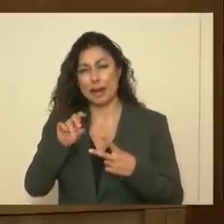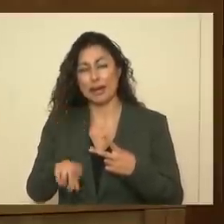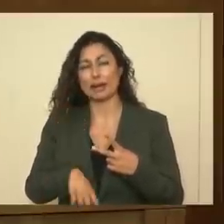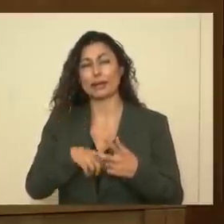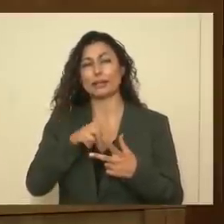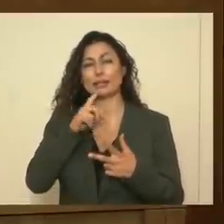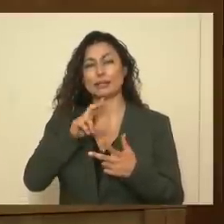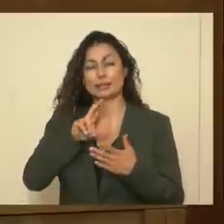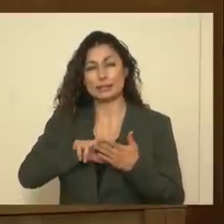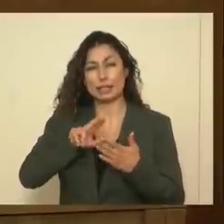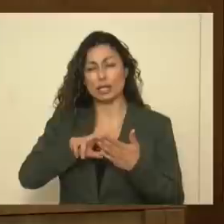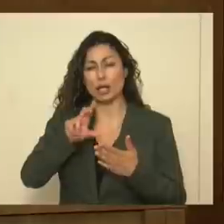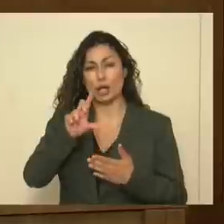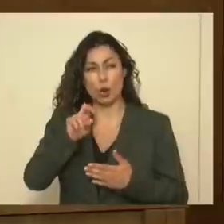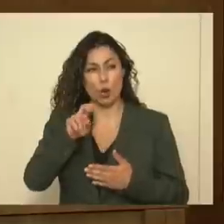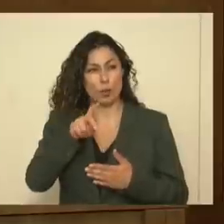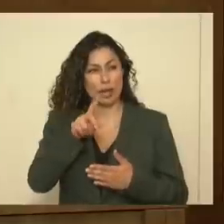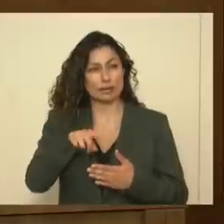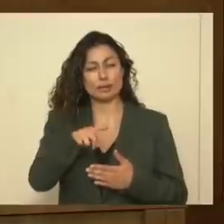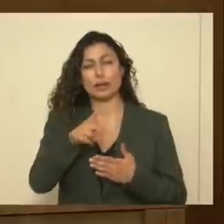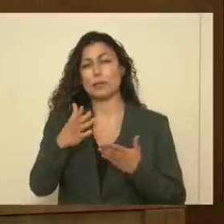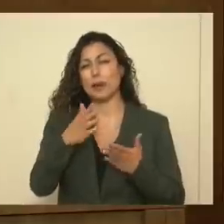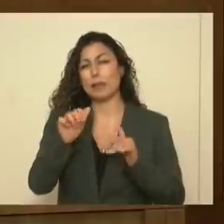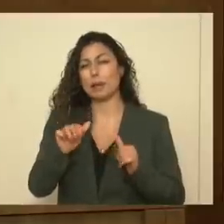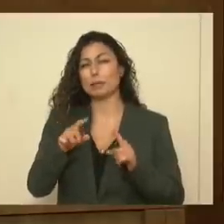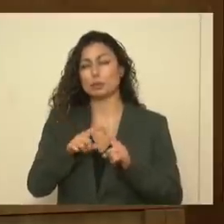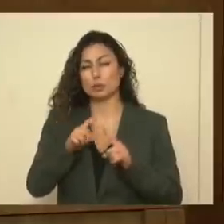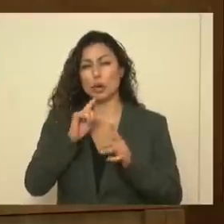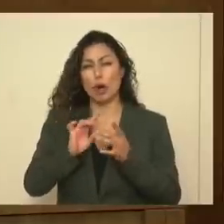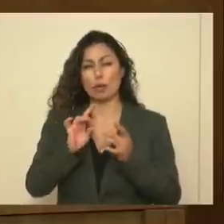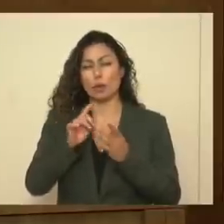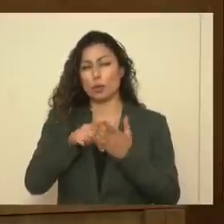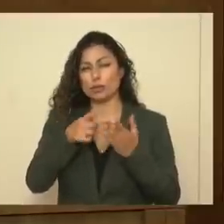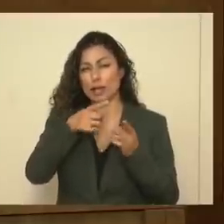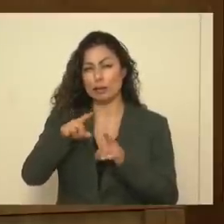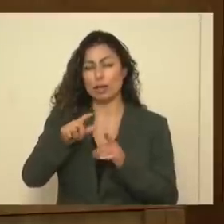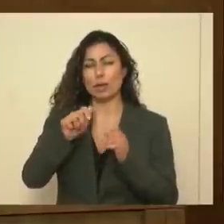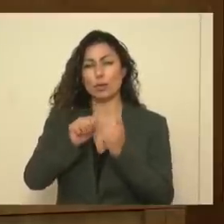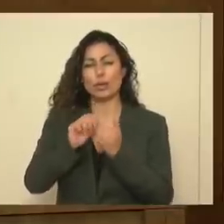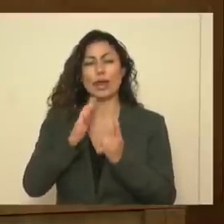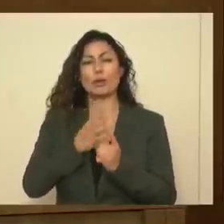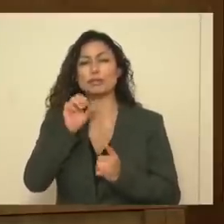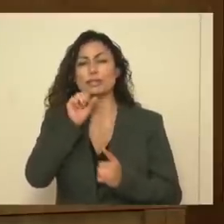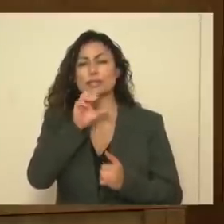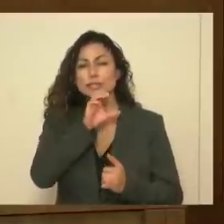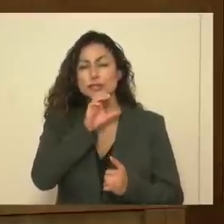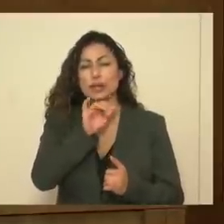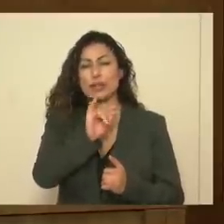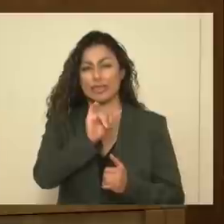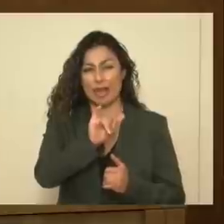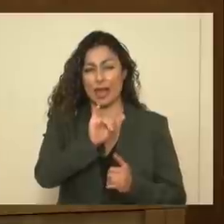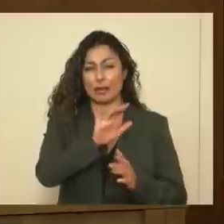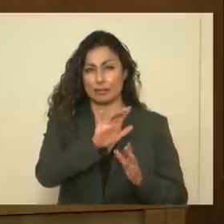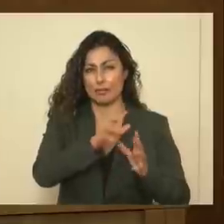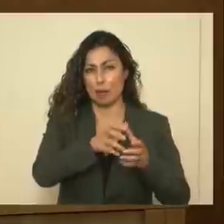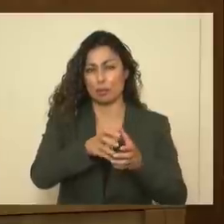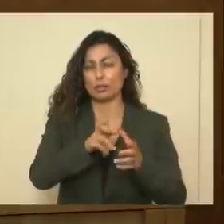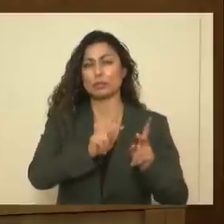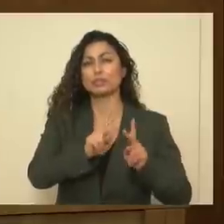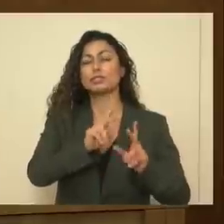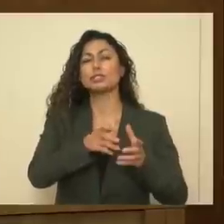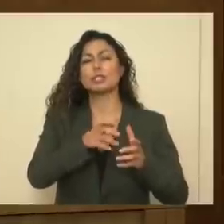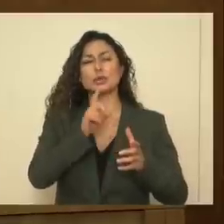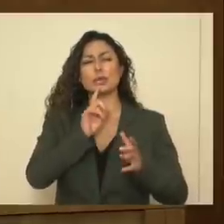Secretary Hodrum-Lopez here, may want to comment on what's happening for senior populations, a very, very important group to